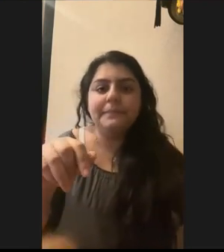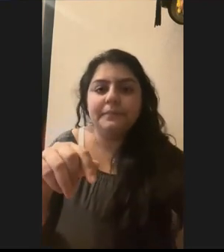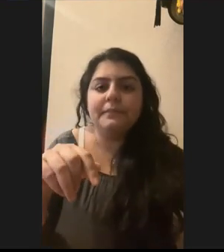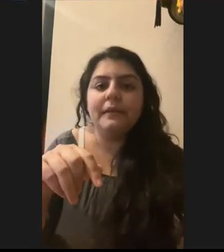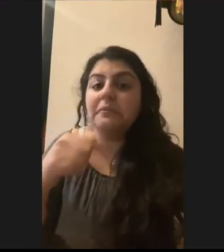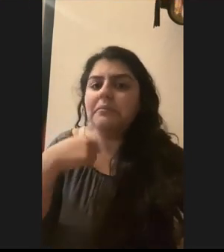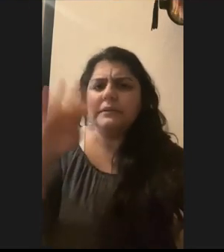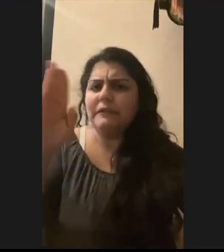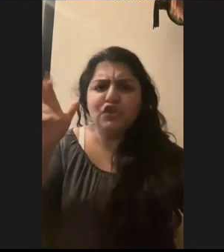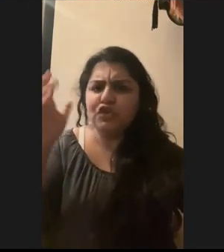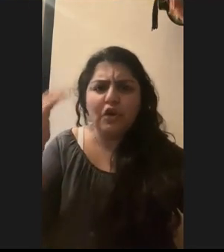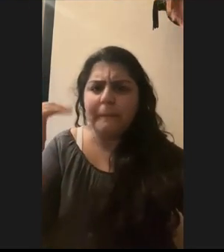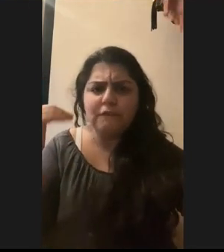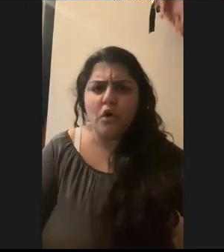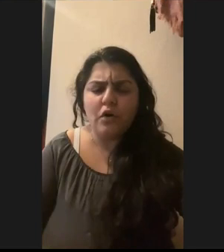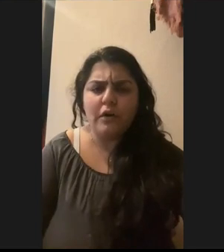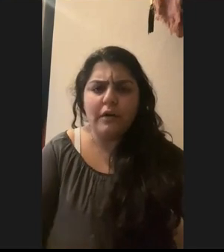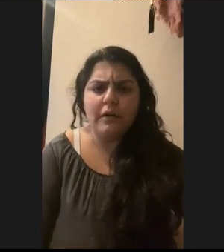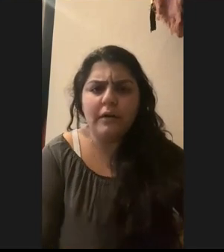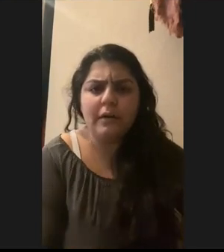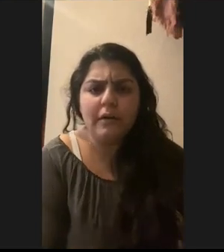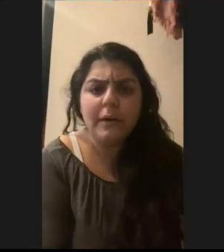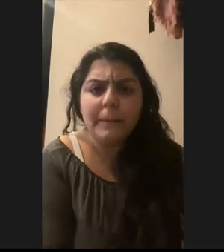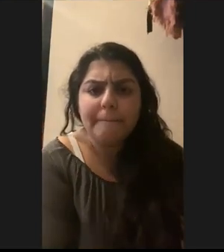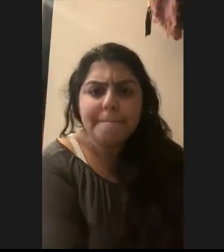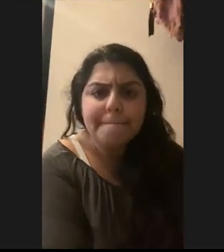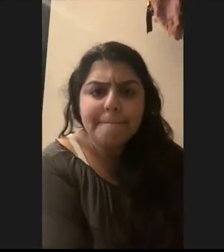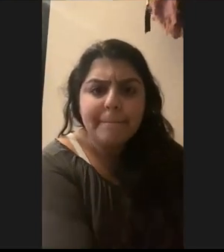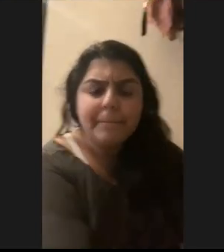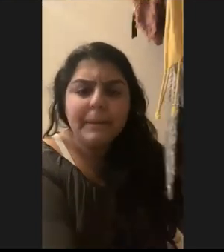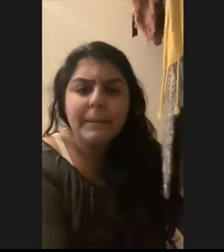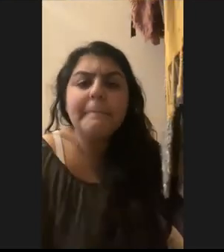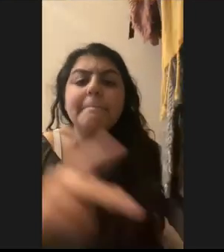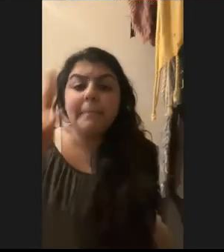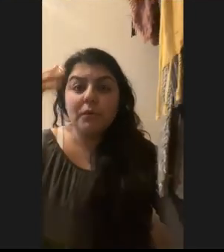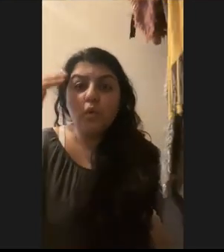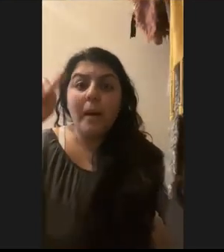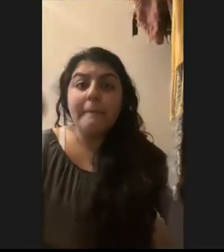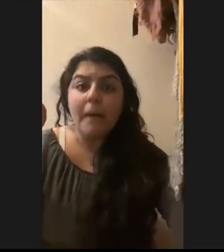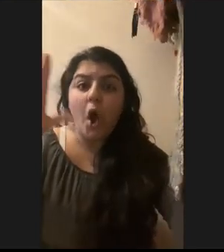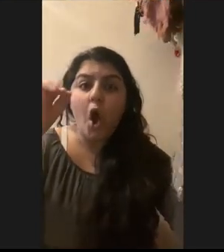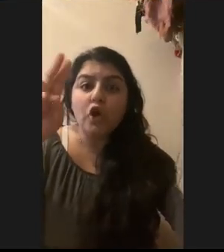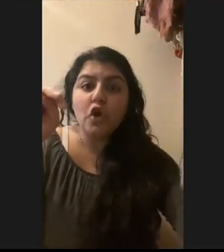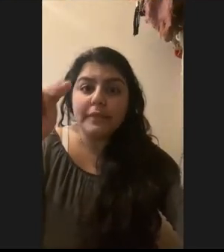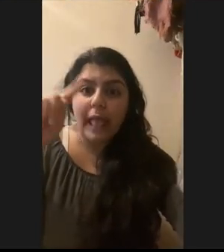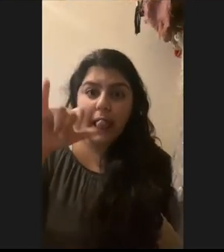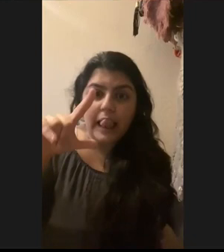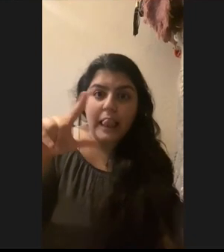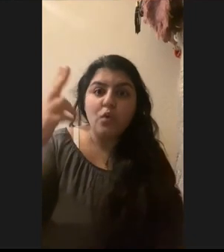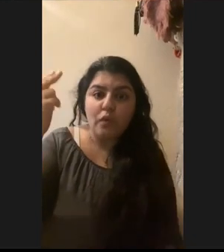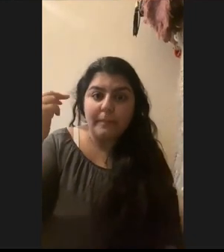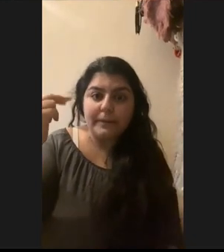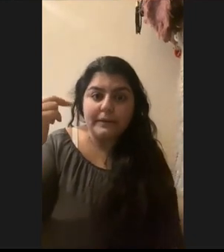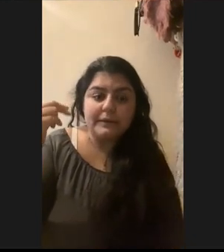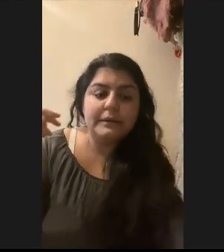rabbit was. didn't know they existed. Uh, people know about cottontails and maybe I've heard of jackrabbits, but pygmy rabbits people didn't know